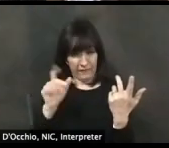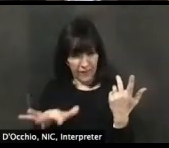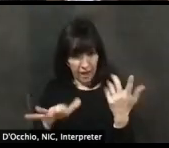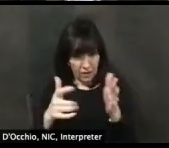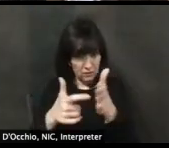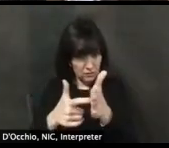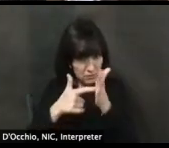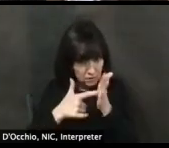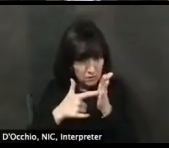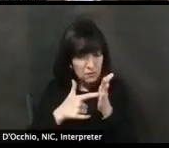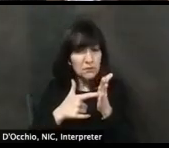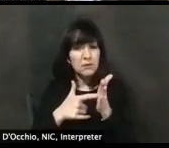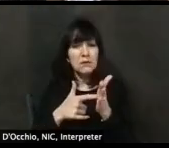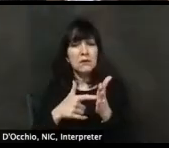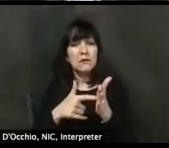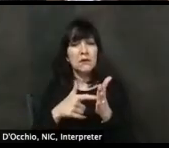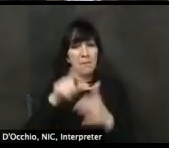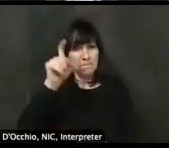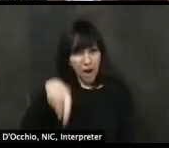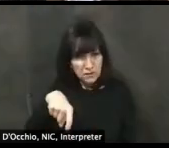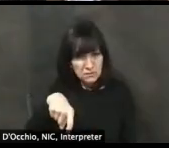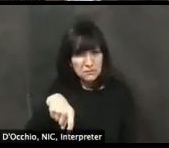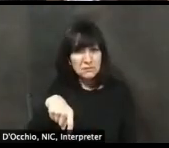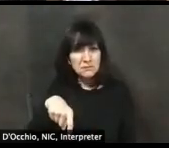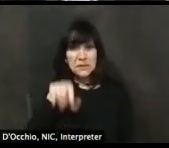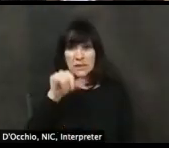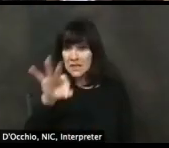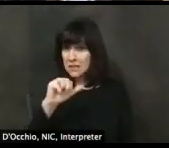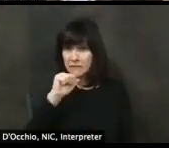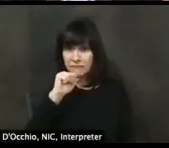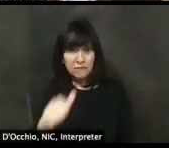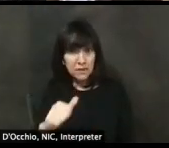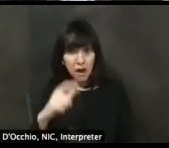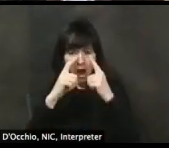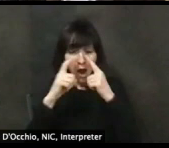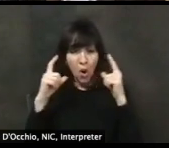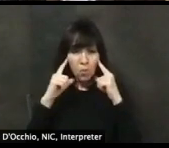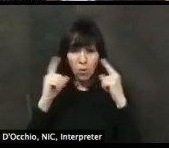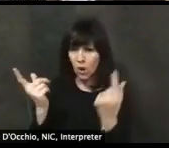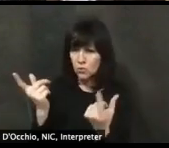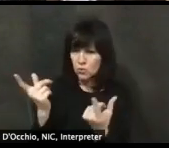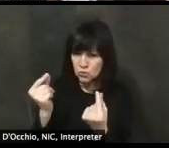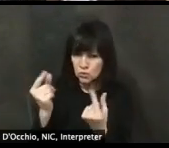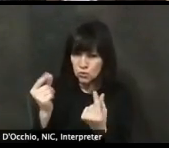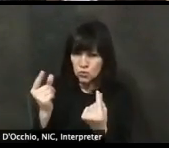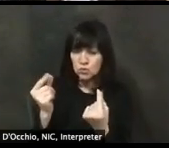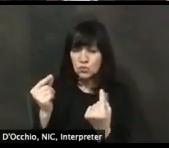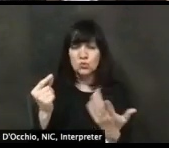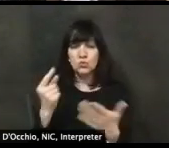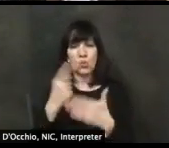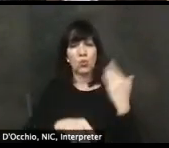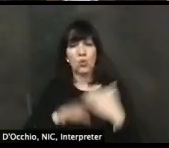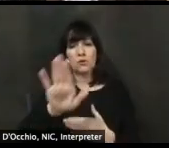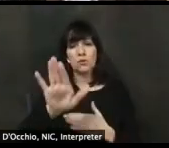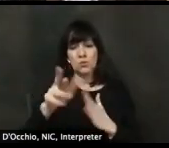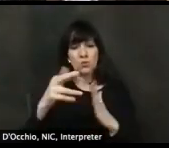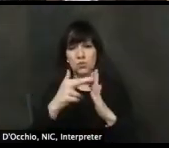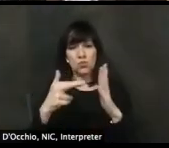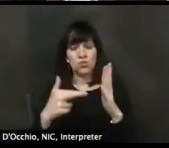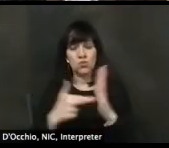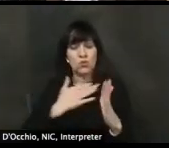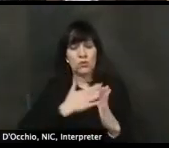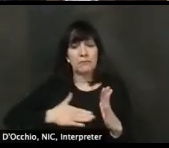-first responders? And, and to follow up on that, uh, how do you see masks face covering staying around even as we go into